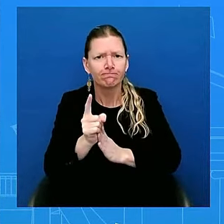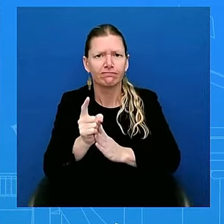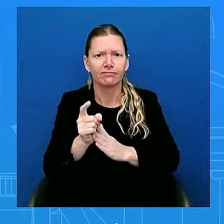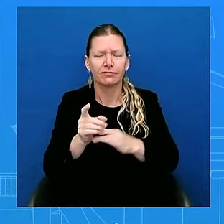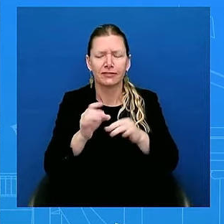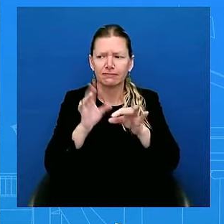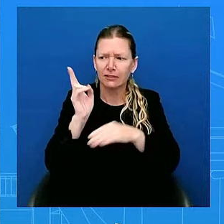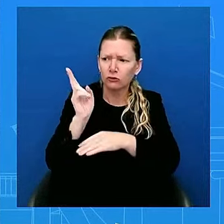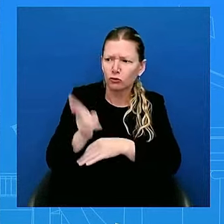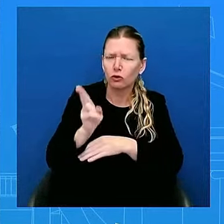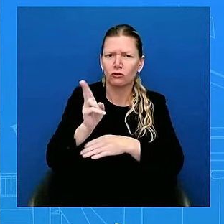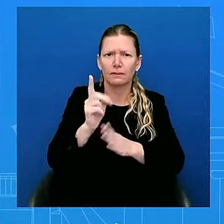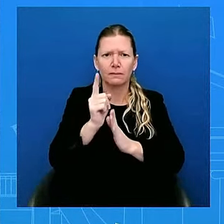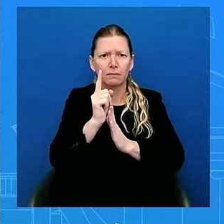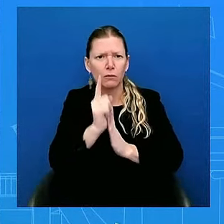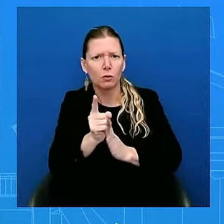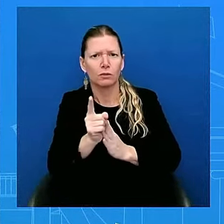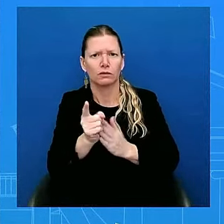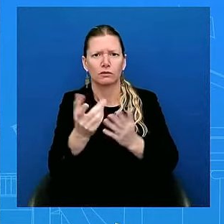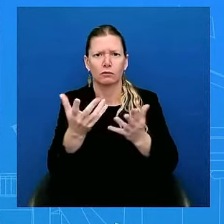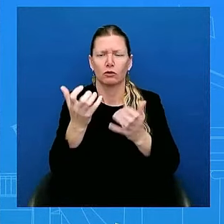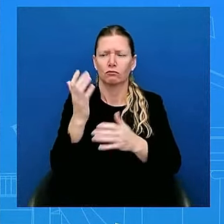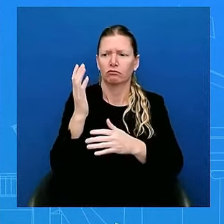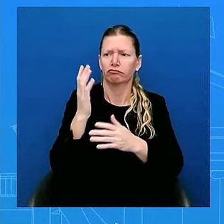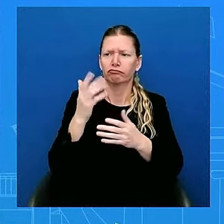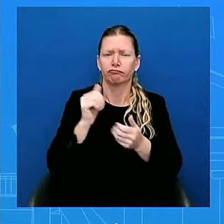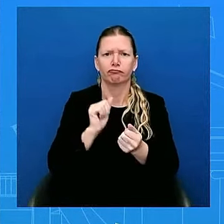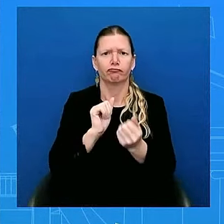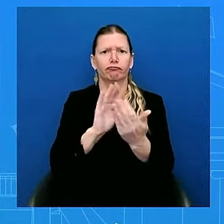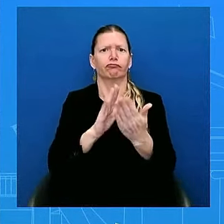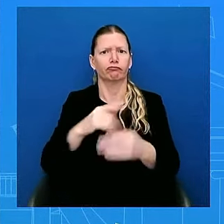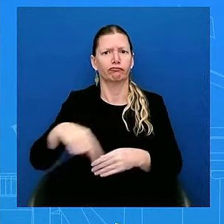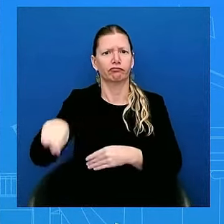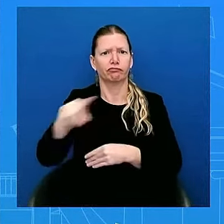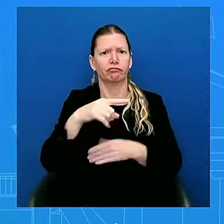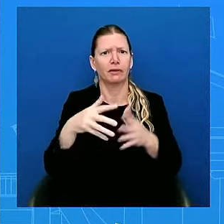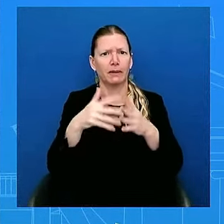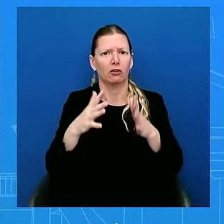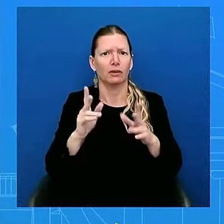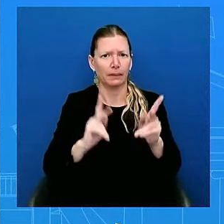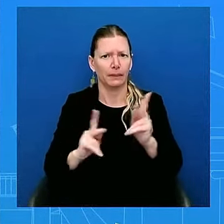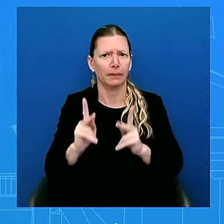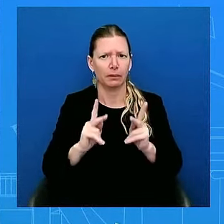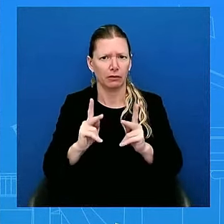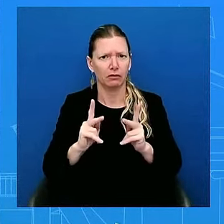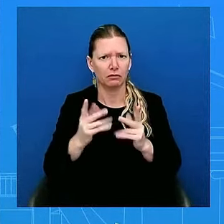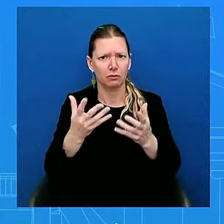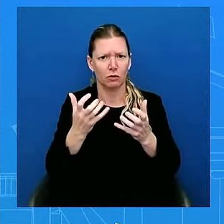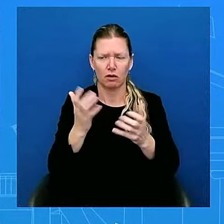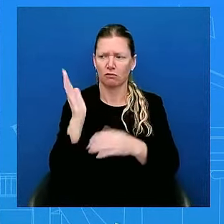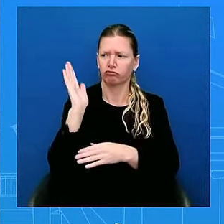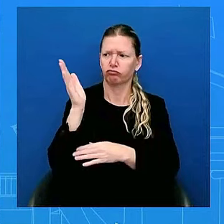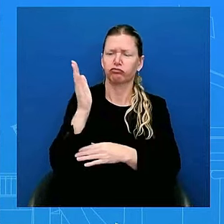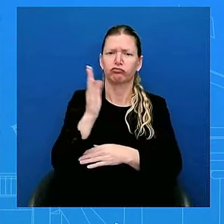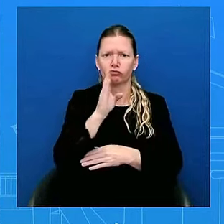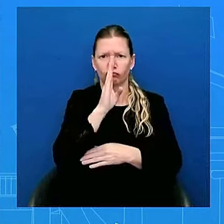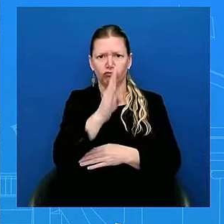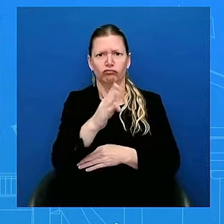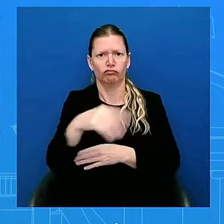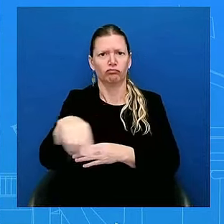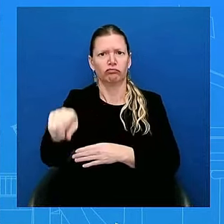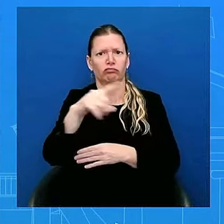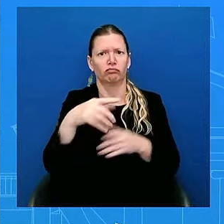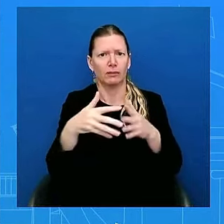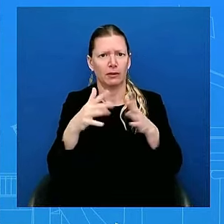to do it from the Oval. He's going to do it in prime time. He's going to speak directly to the American people. I would say, again, tune in. You'll hear what